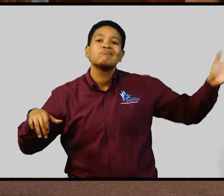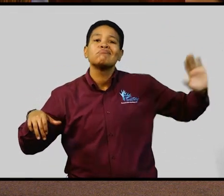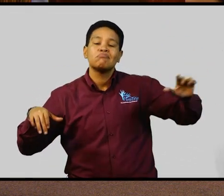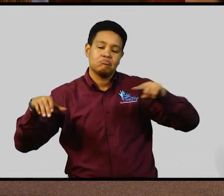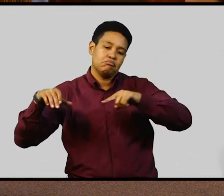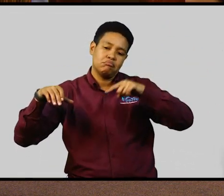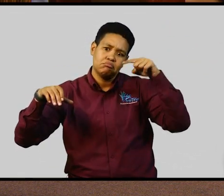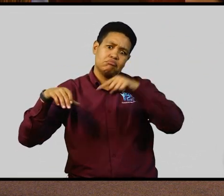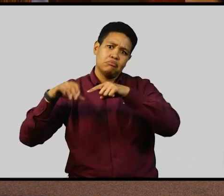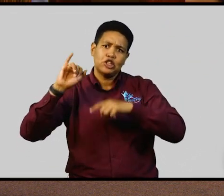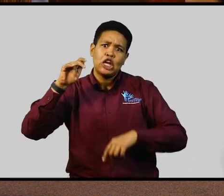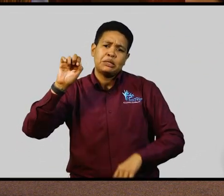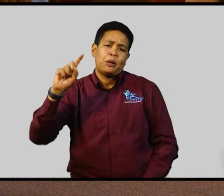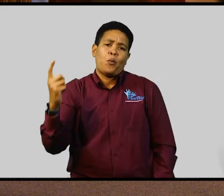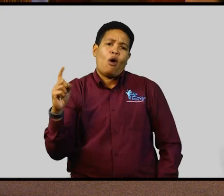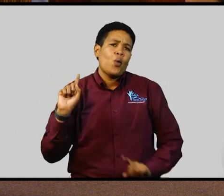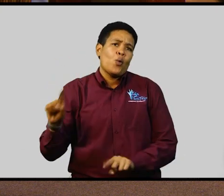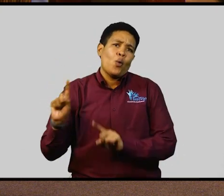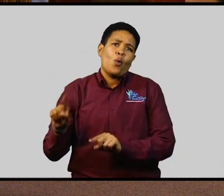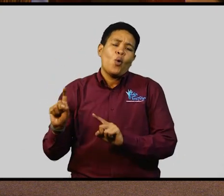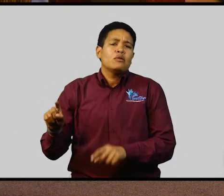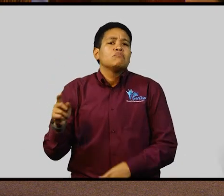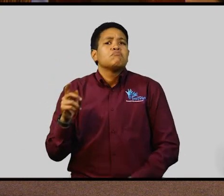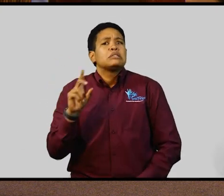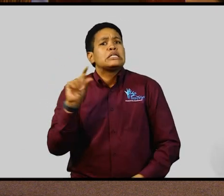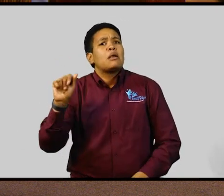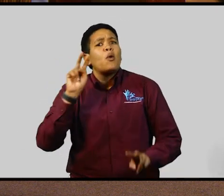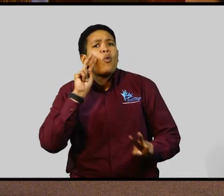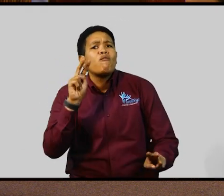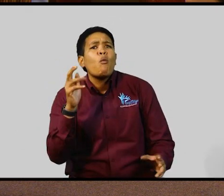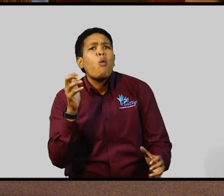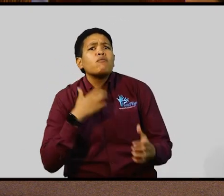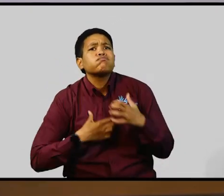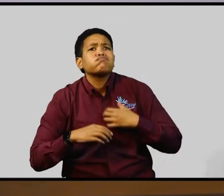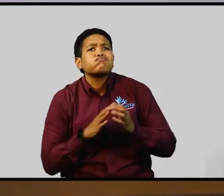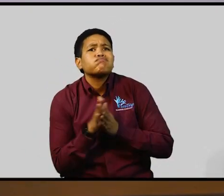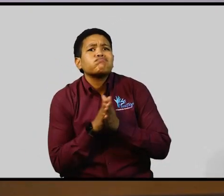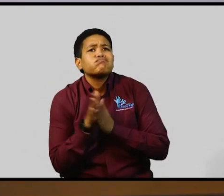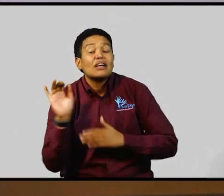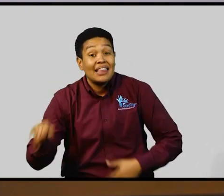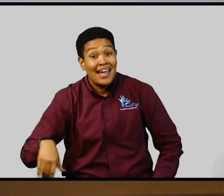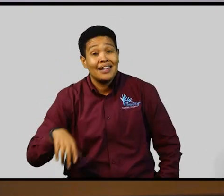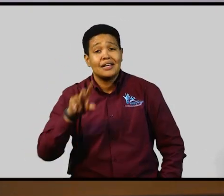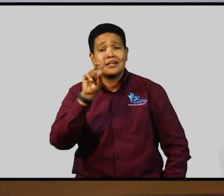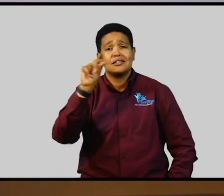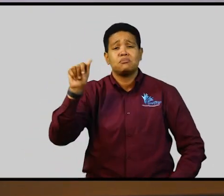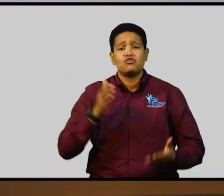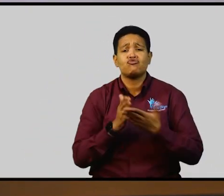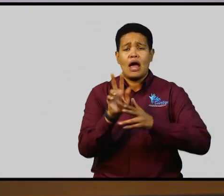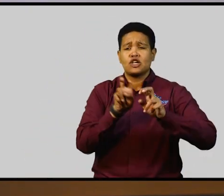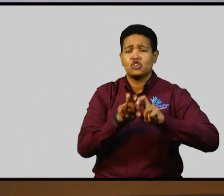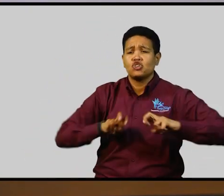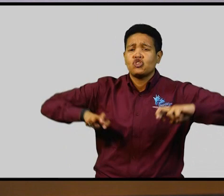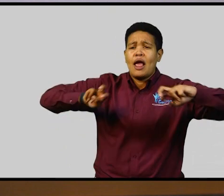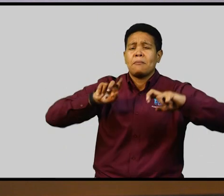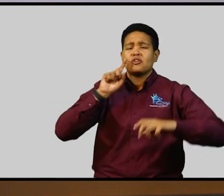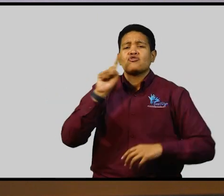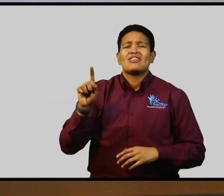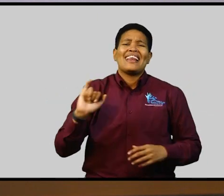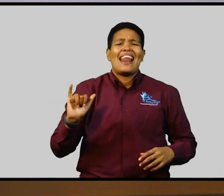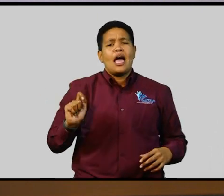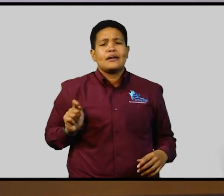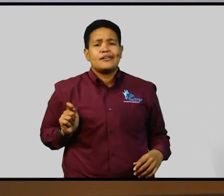are looking forward to that. Then you have the Disability Rights Tribunal, which is a sort of quasi